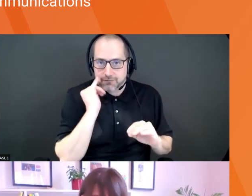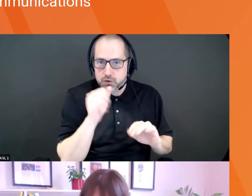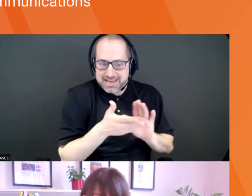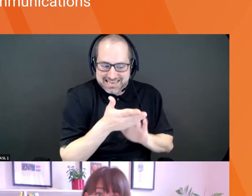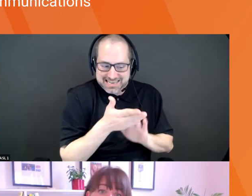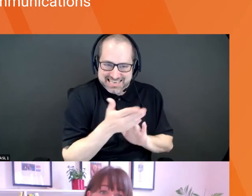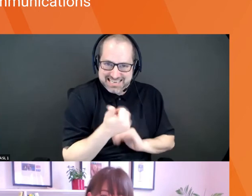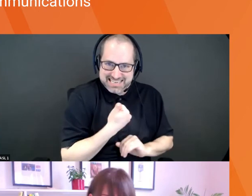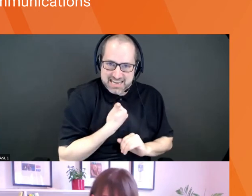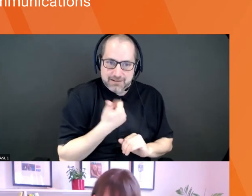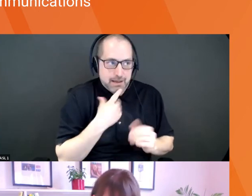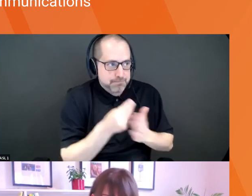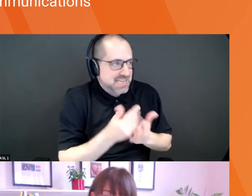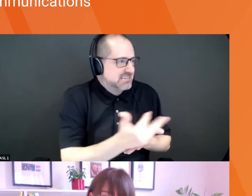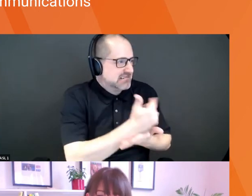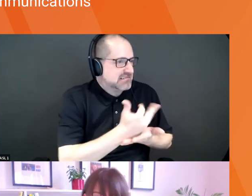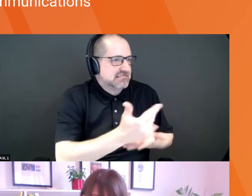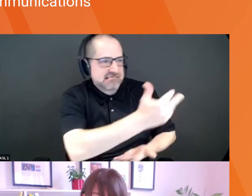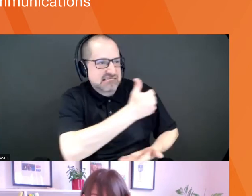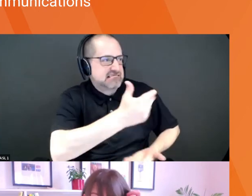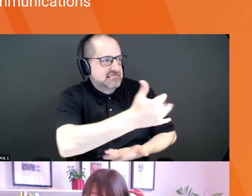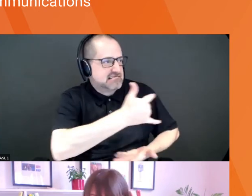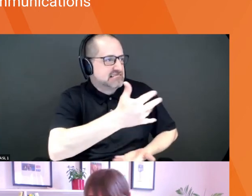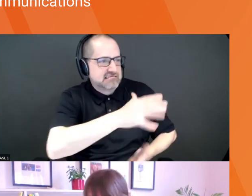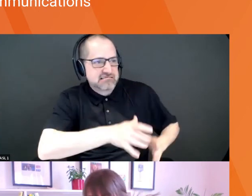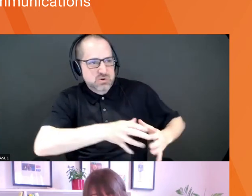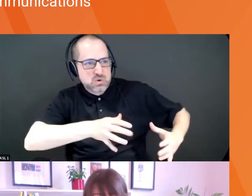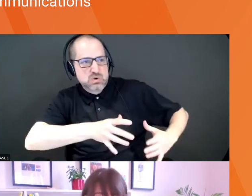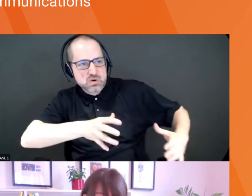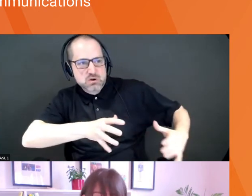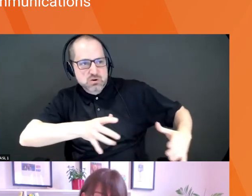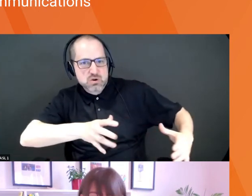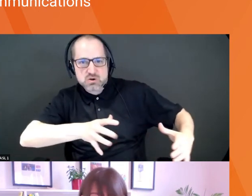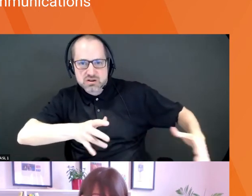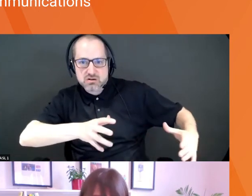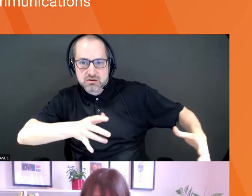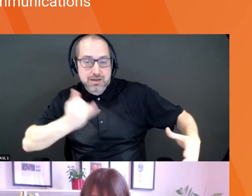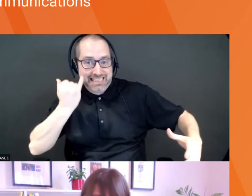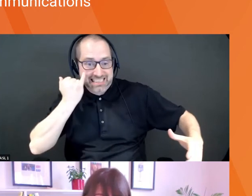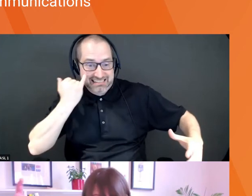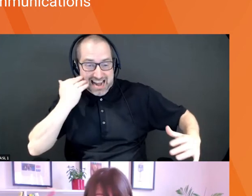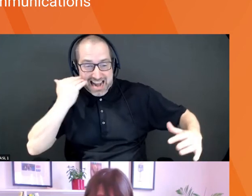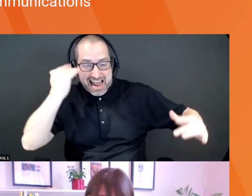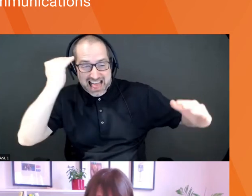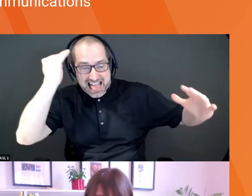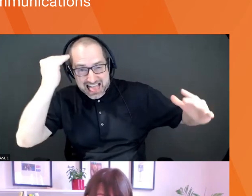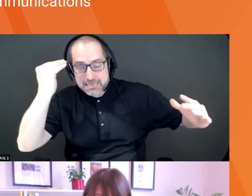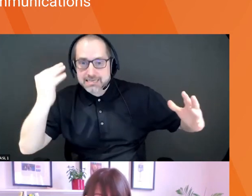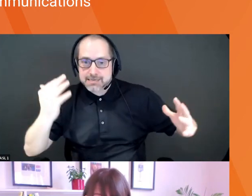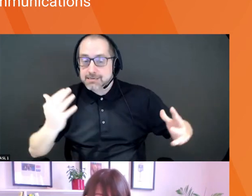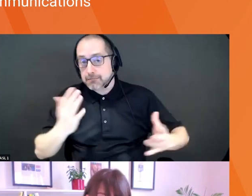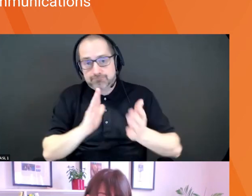the more you bring in revenue, the more traction you're getting, the more growth you're getting. And then that means that you're hopefully selling less of your company to get